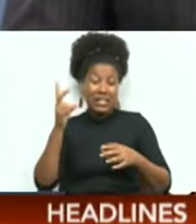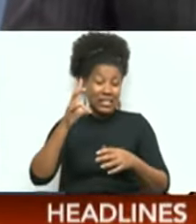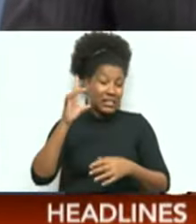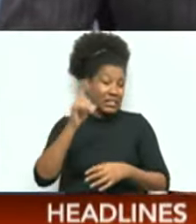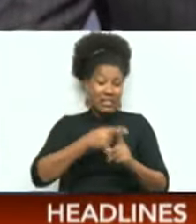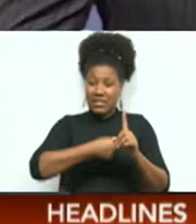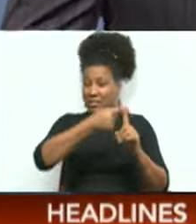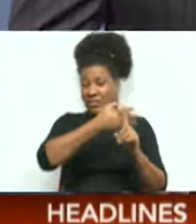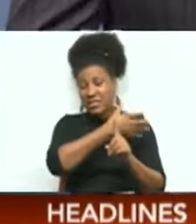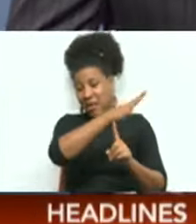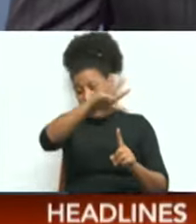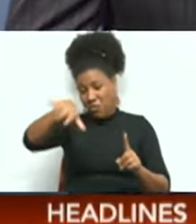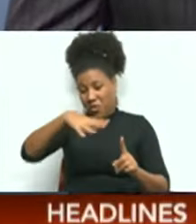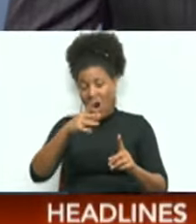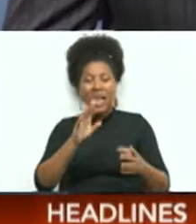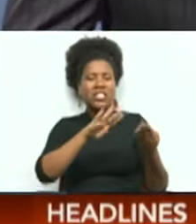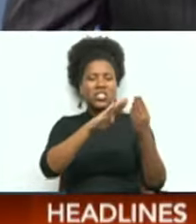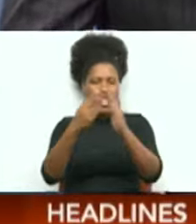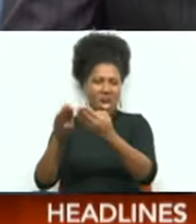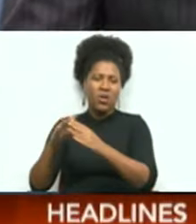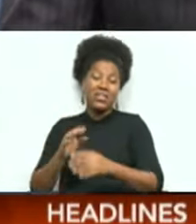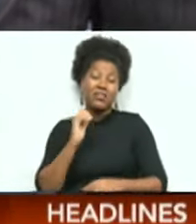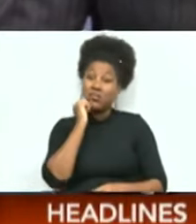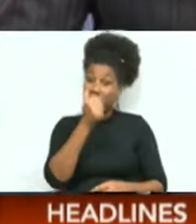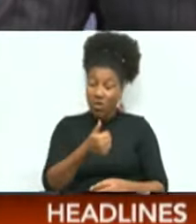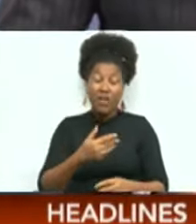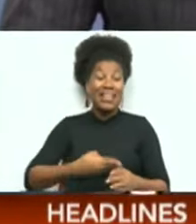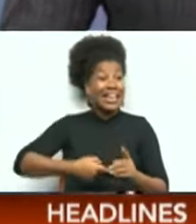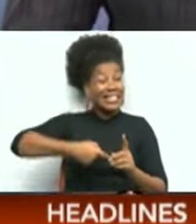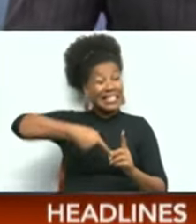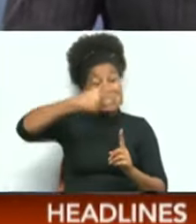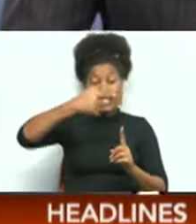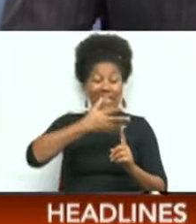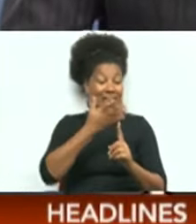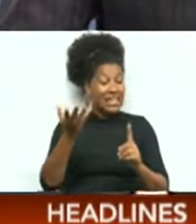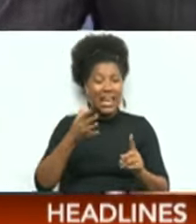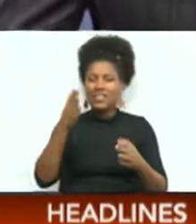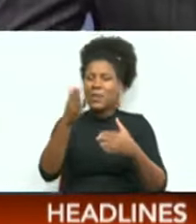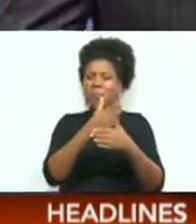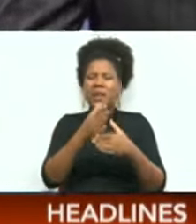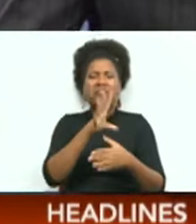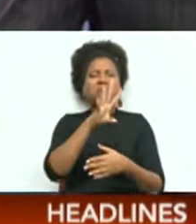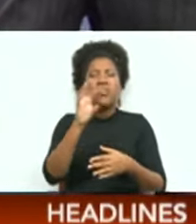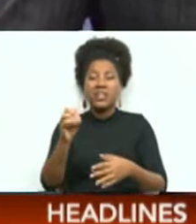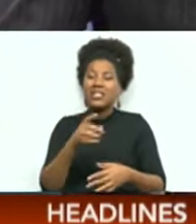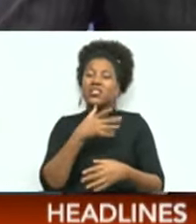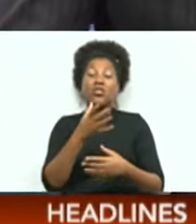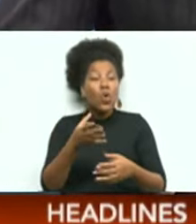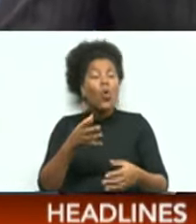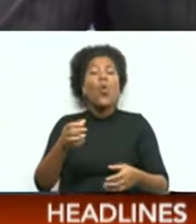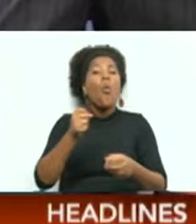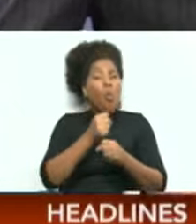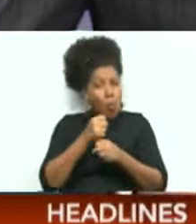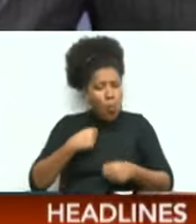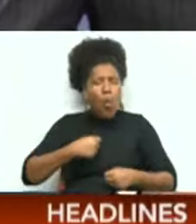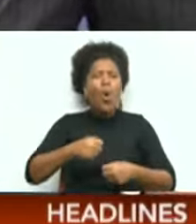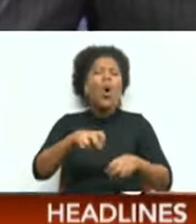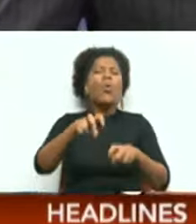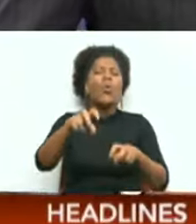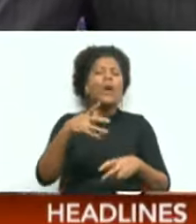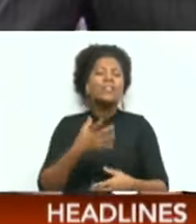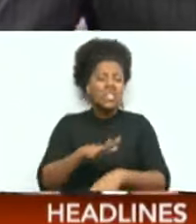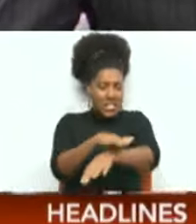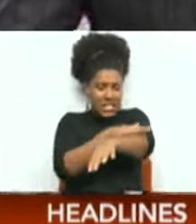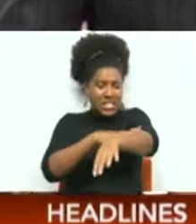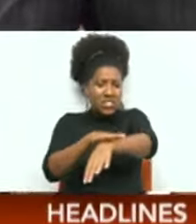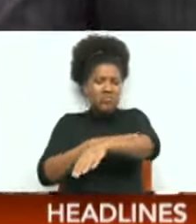urbanized areas. As you head out tomorrow, that heat index could be up to the mid-40s. So really walk with your water and sunscreen as you head